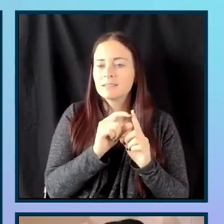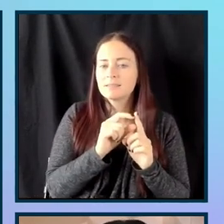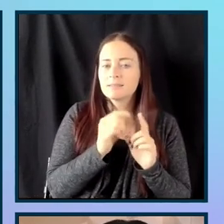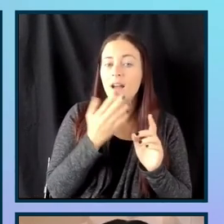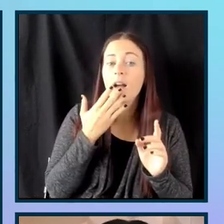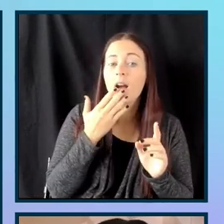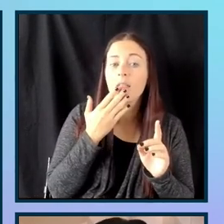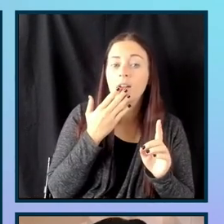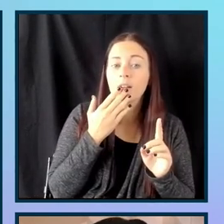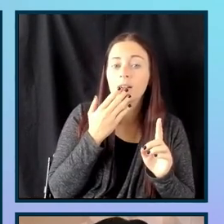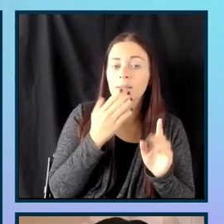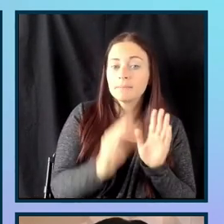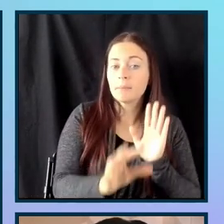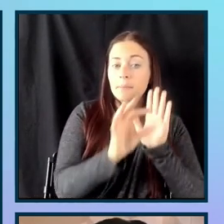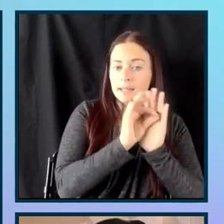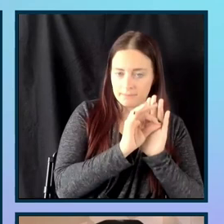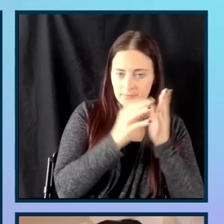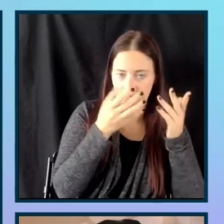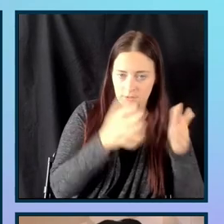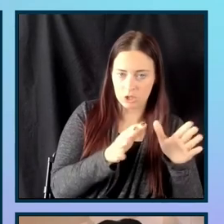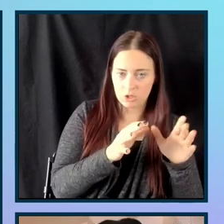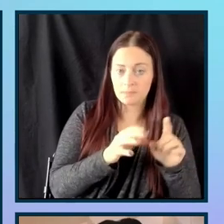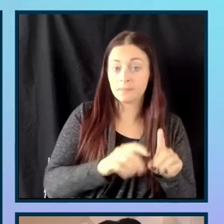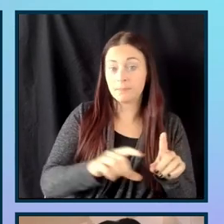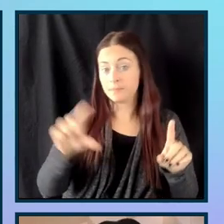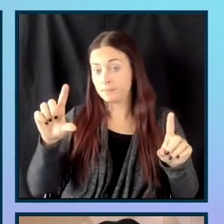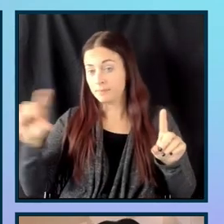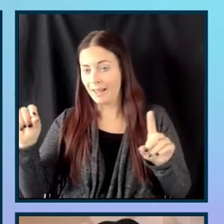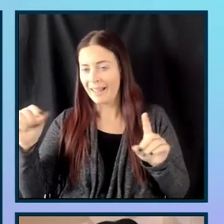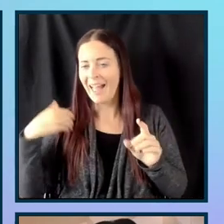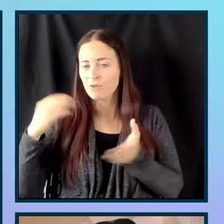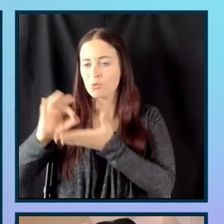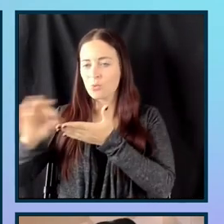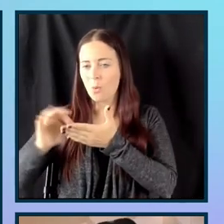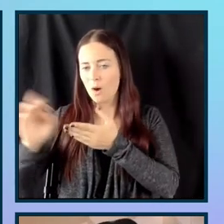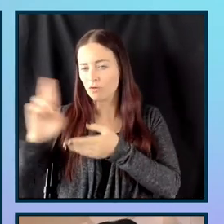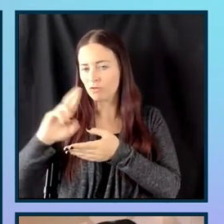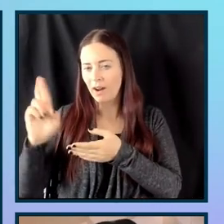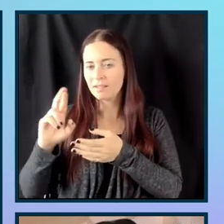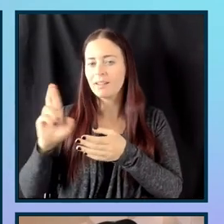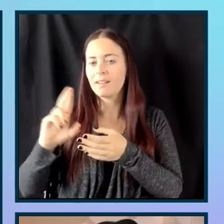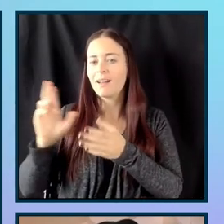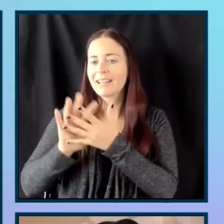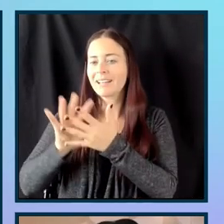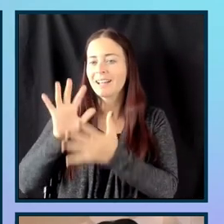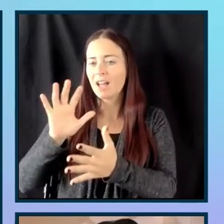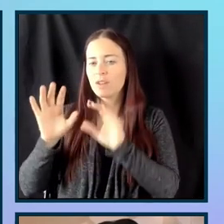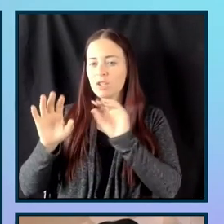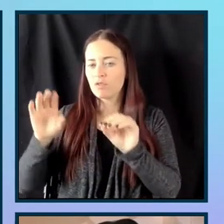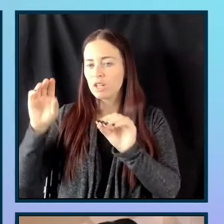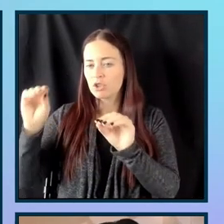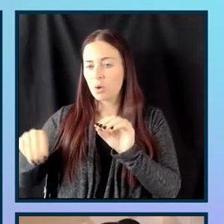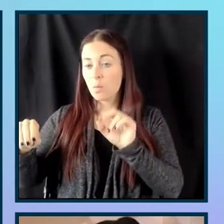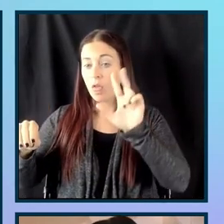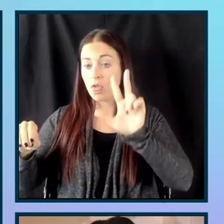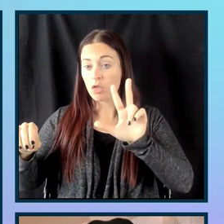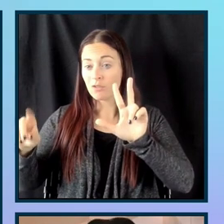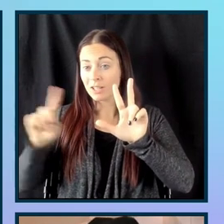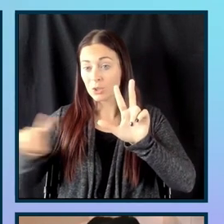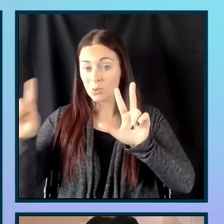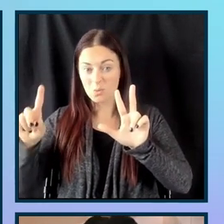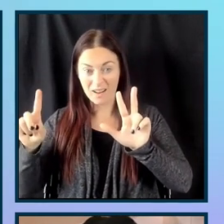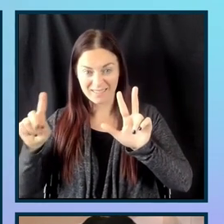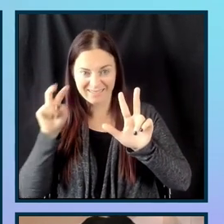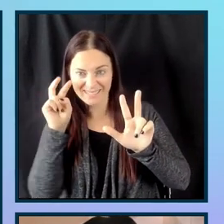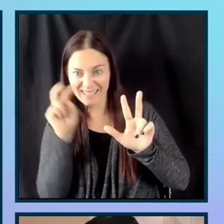see that all the way to the right, there's a color contrast ratio score. So right now my score is three to one. And I can see that I'm kind of failing a lot